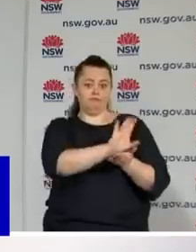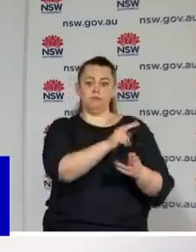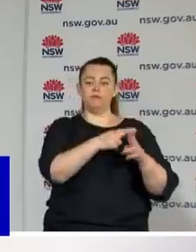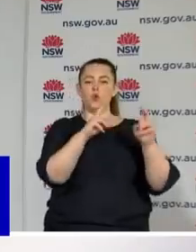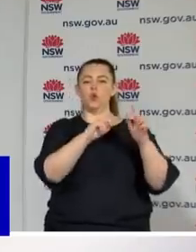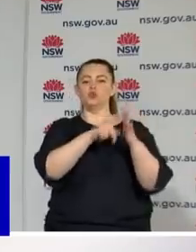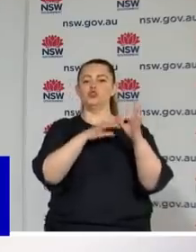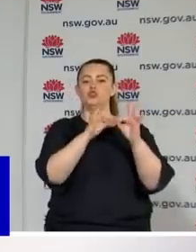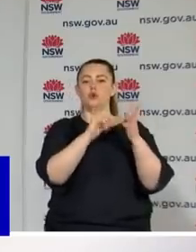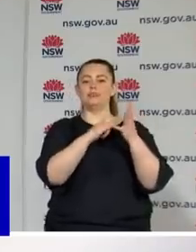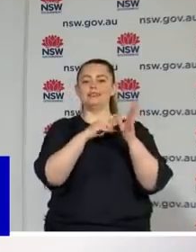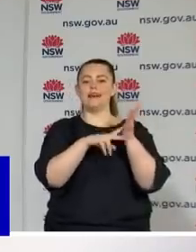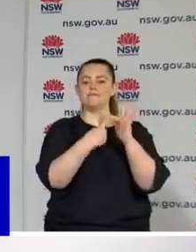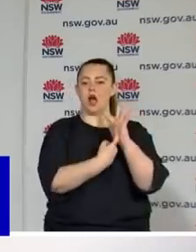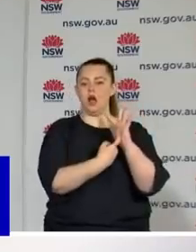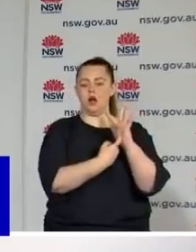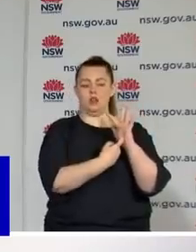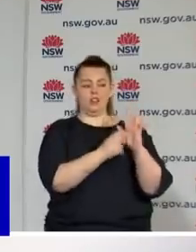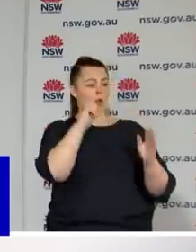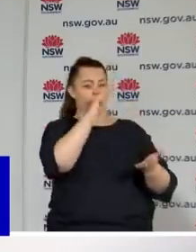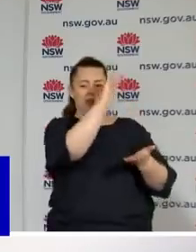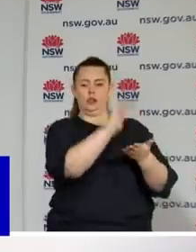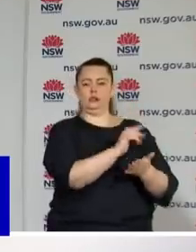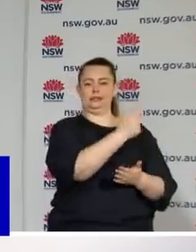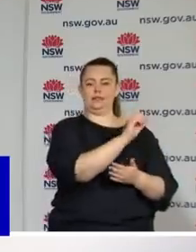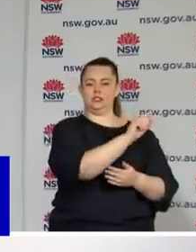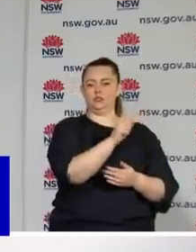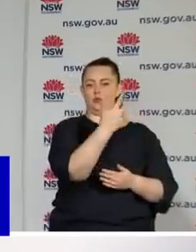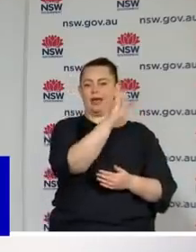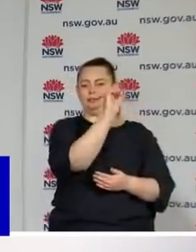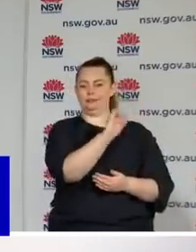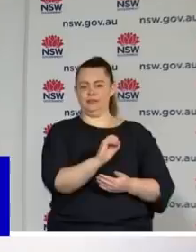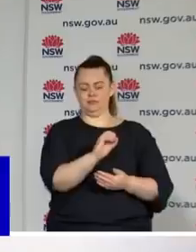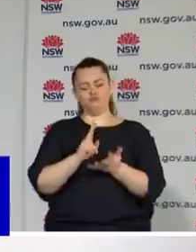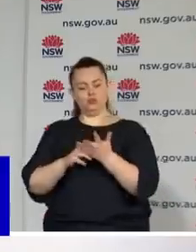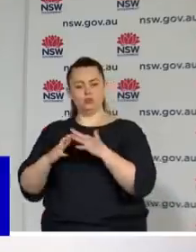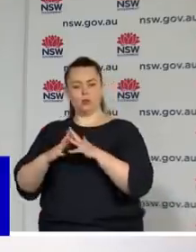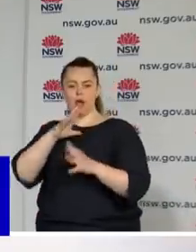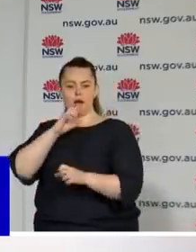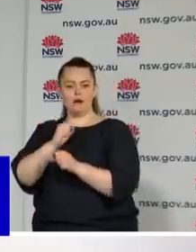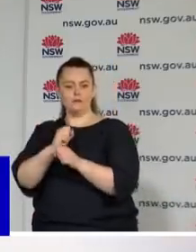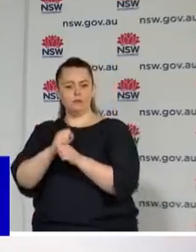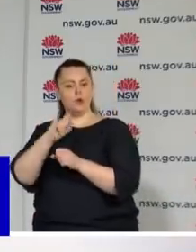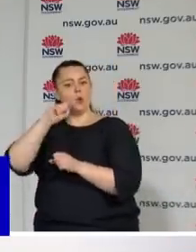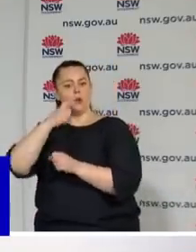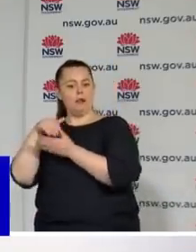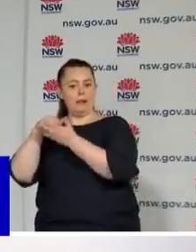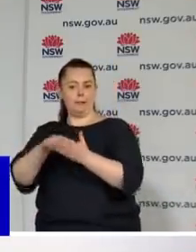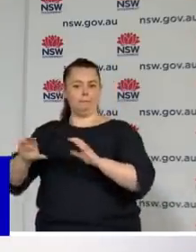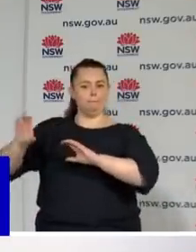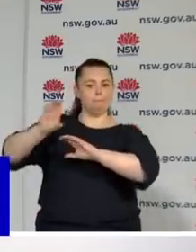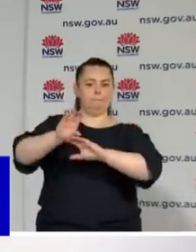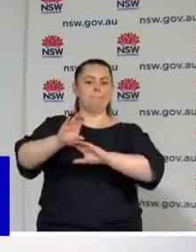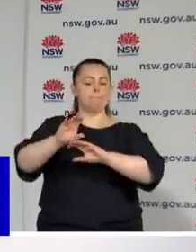between 70 and 80% double dose vaccination, that the New South Wales government will maintain its contribution